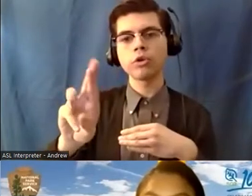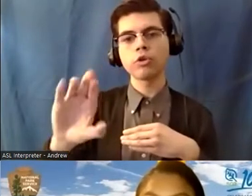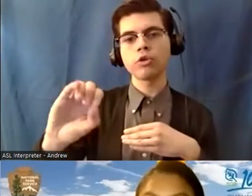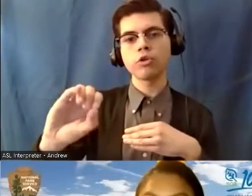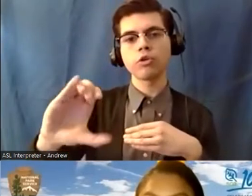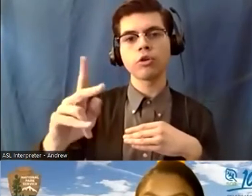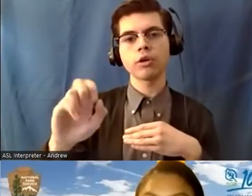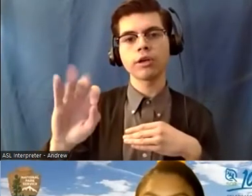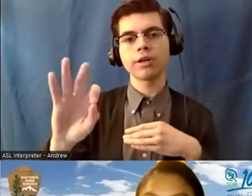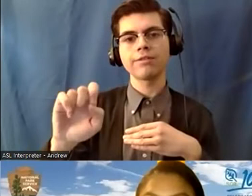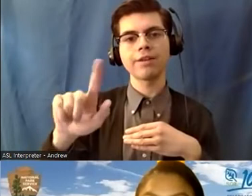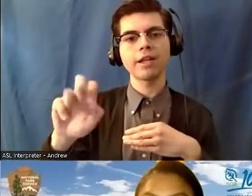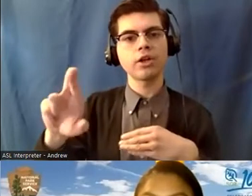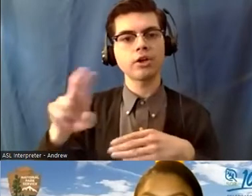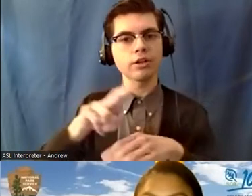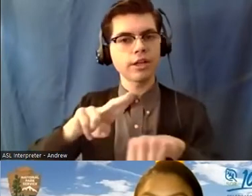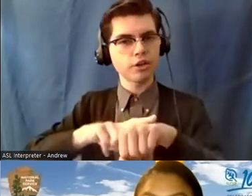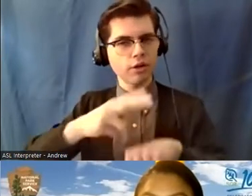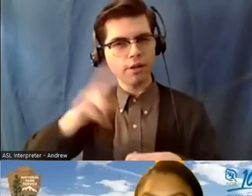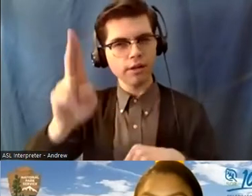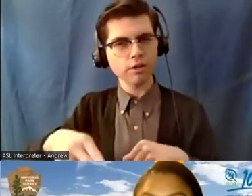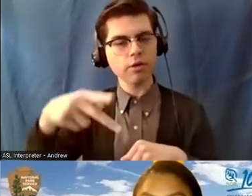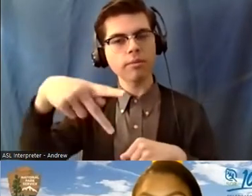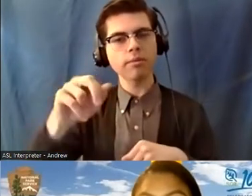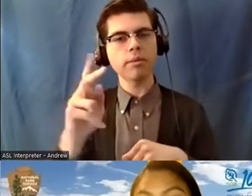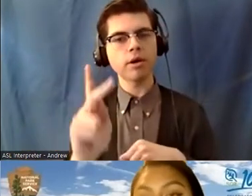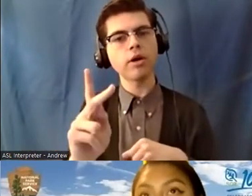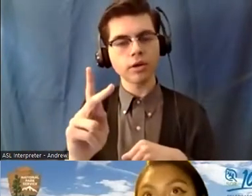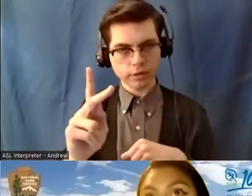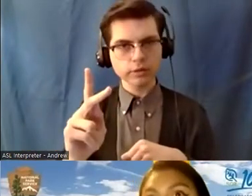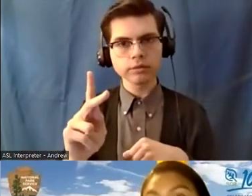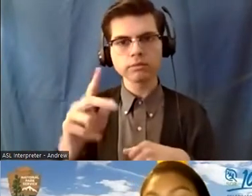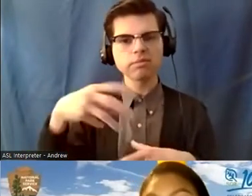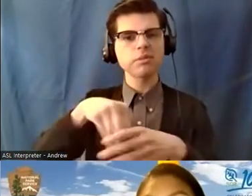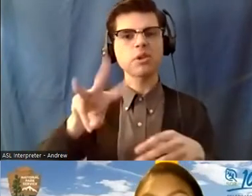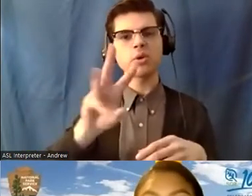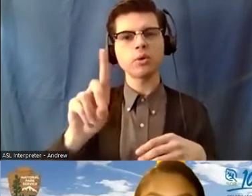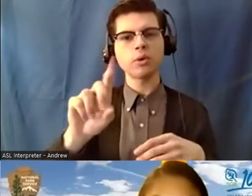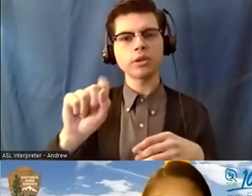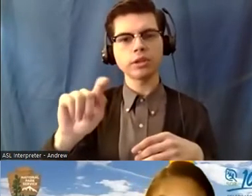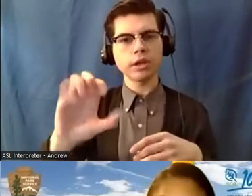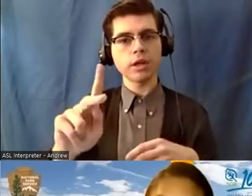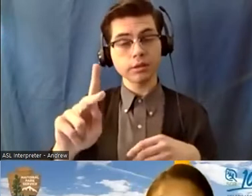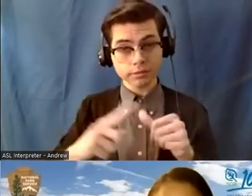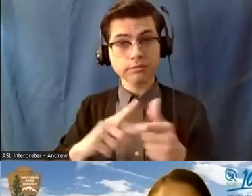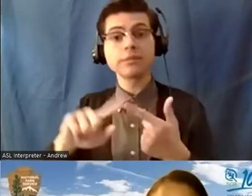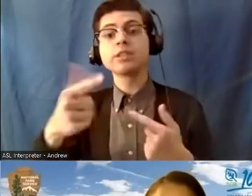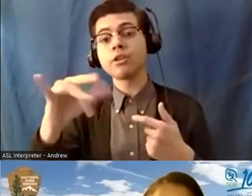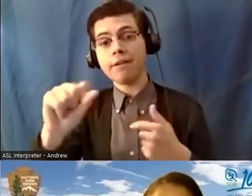Park in Woodstock, Vermont from 2015 to 2016. And then as a GIS specialist intern